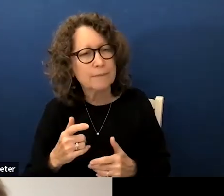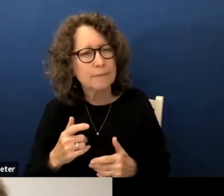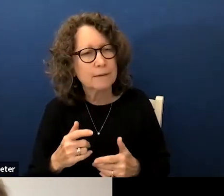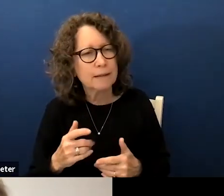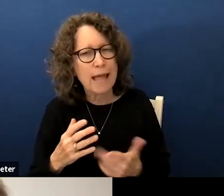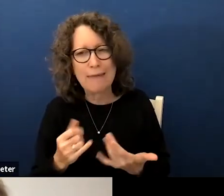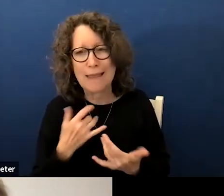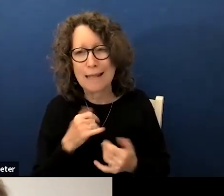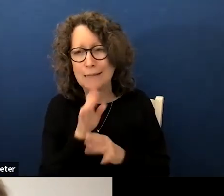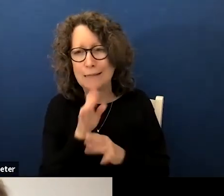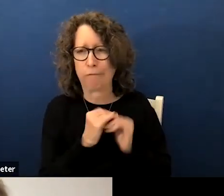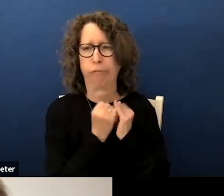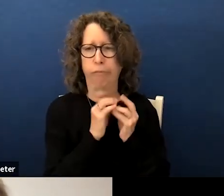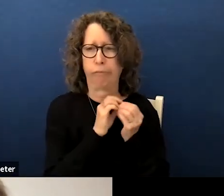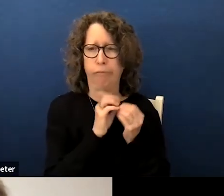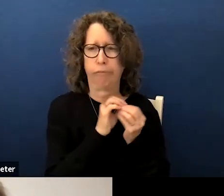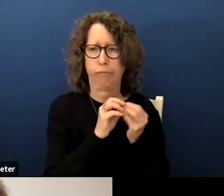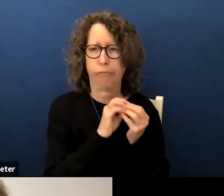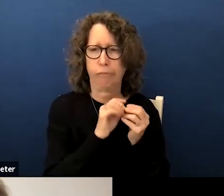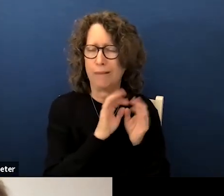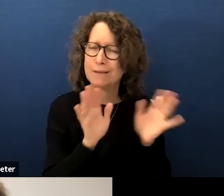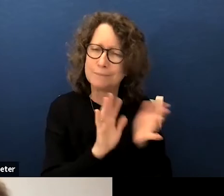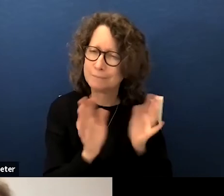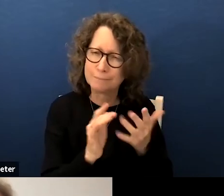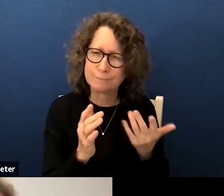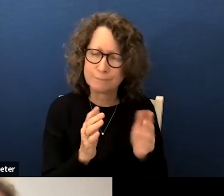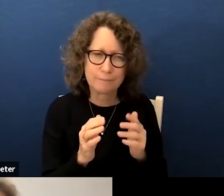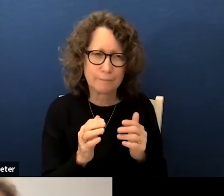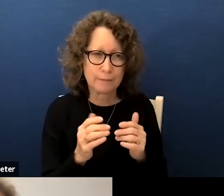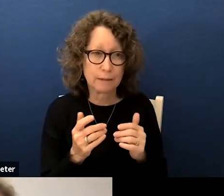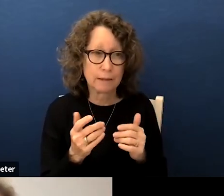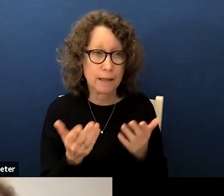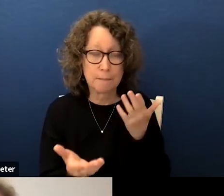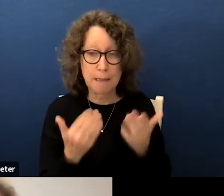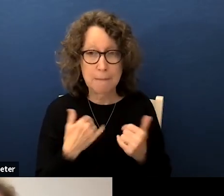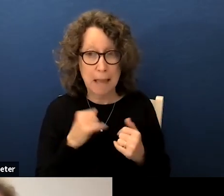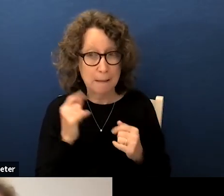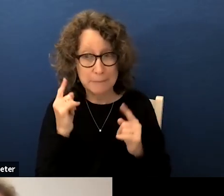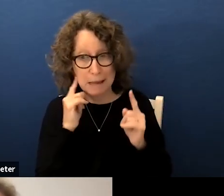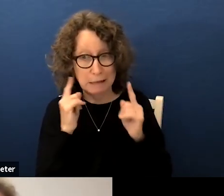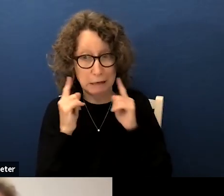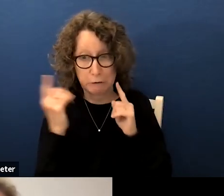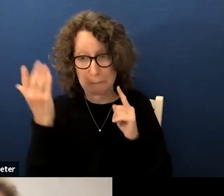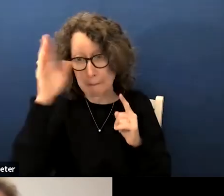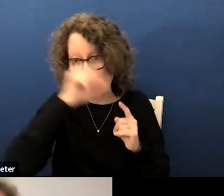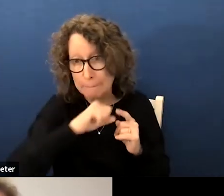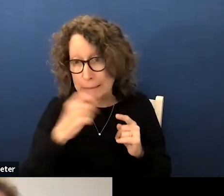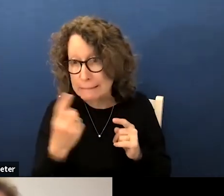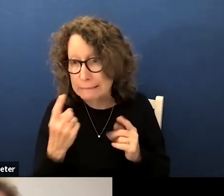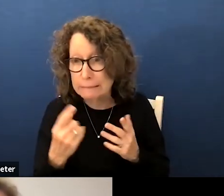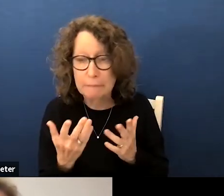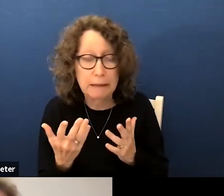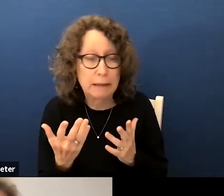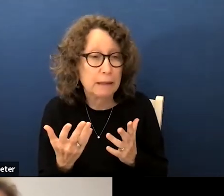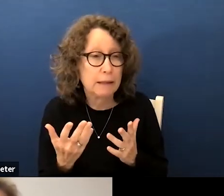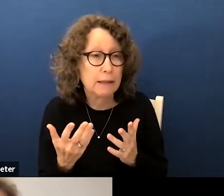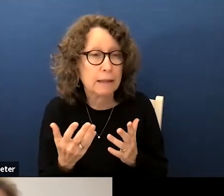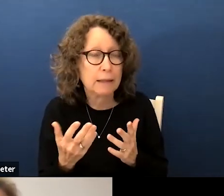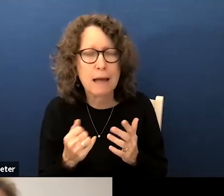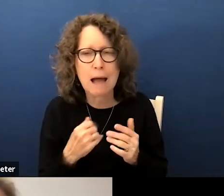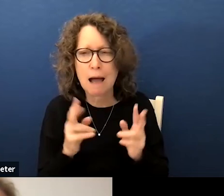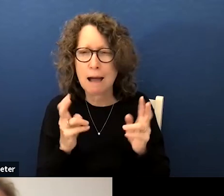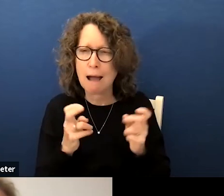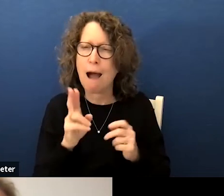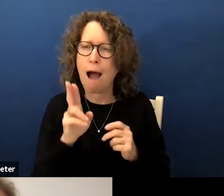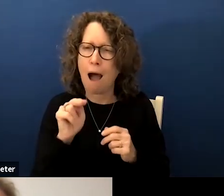talking about a process that's going on i don't unless i'm seeing i'm not hearing something about it doing undue harm